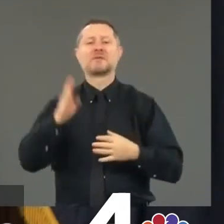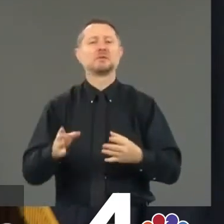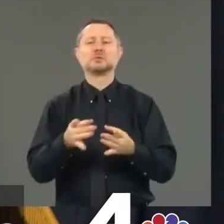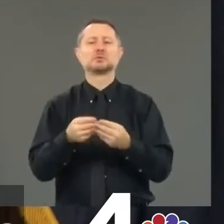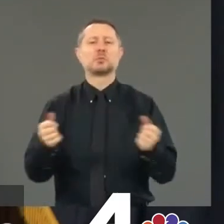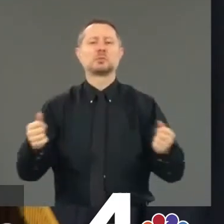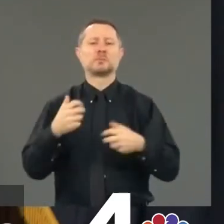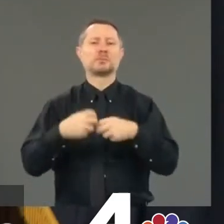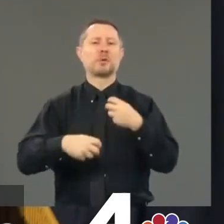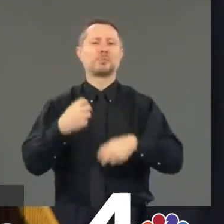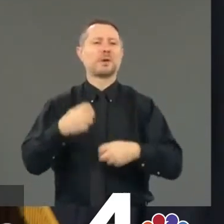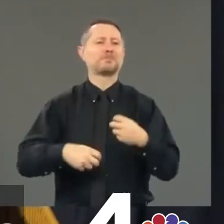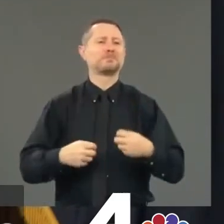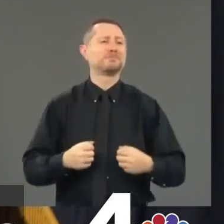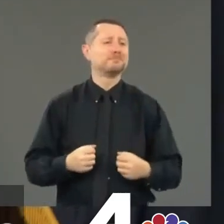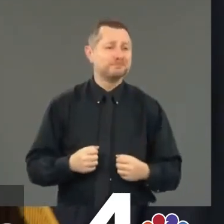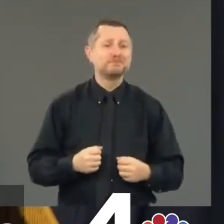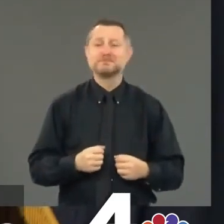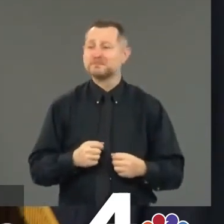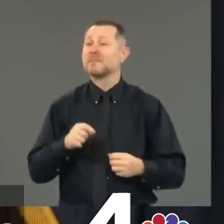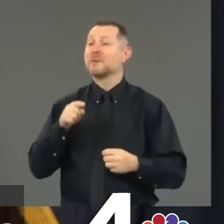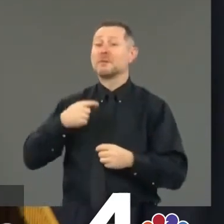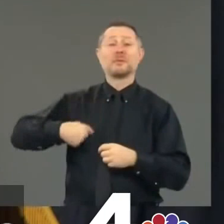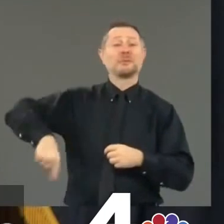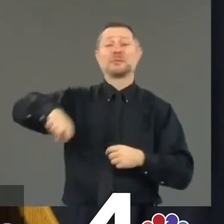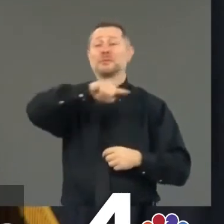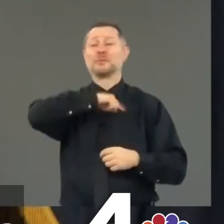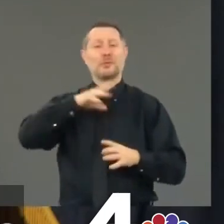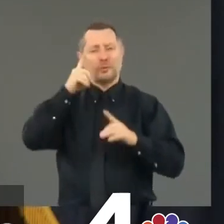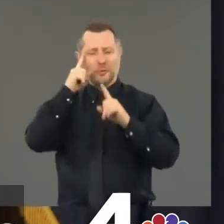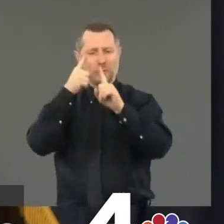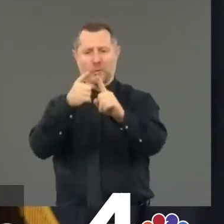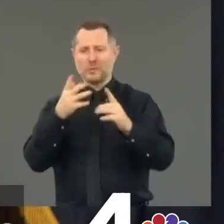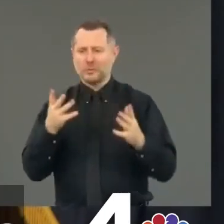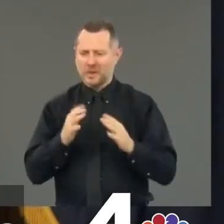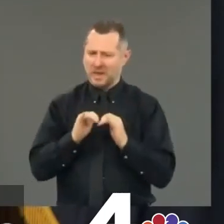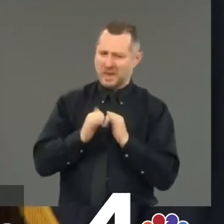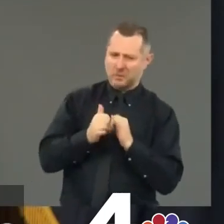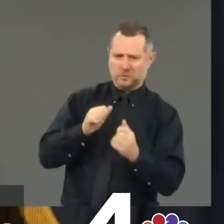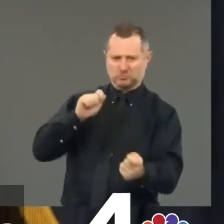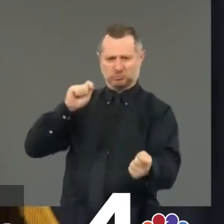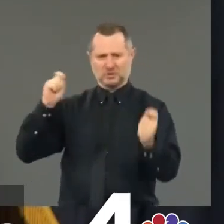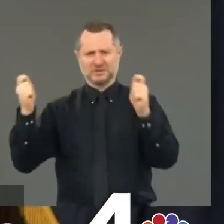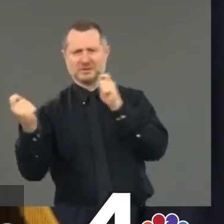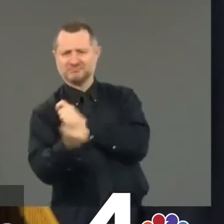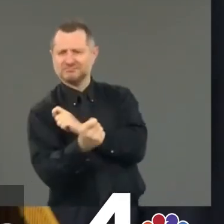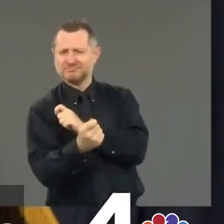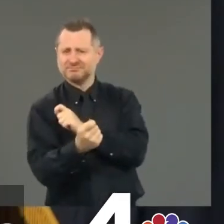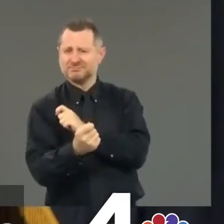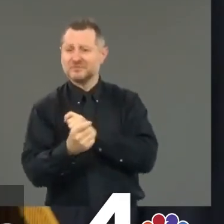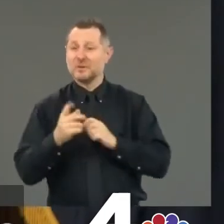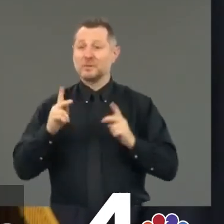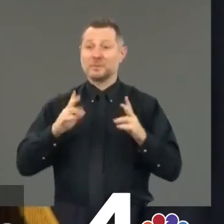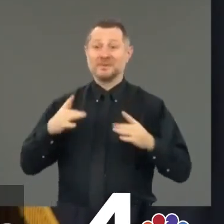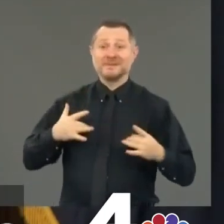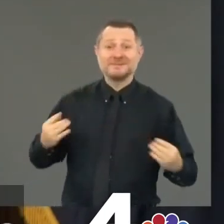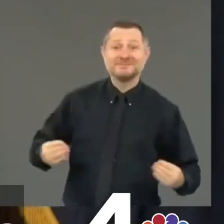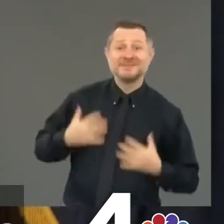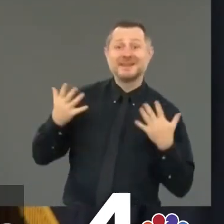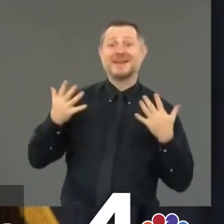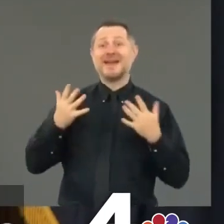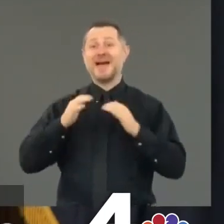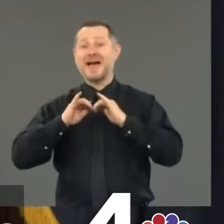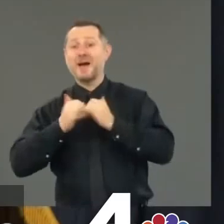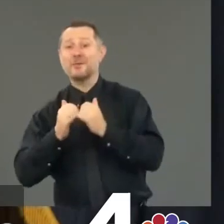has to be effecting change. How do you use the energy to mobilize people to actually